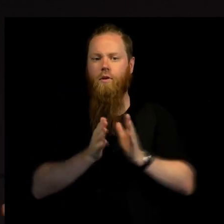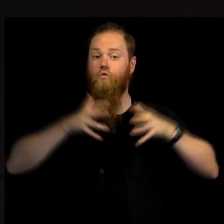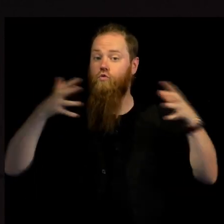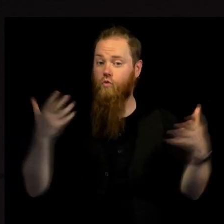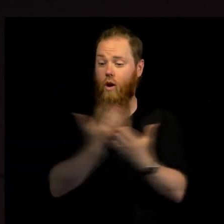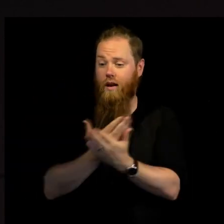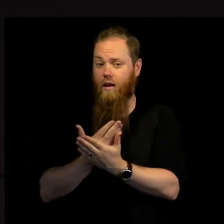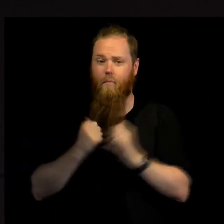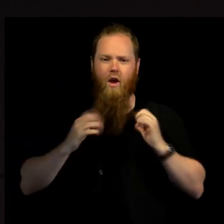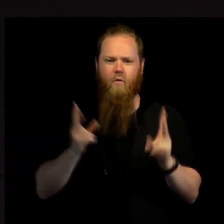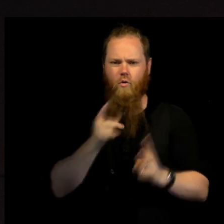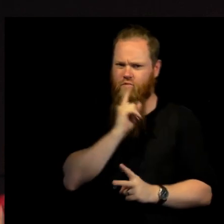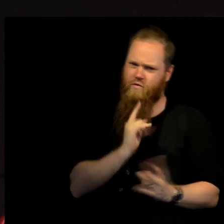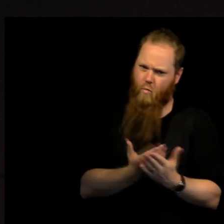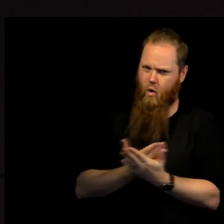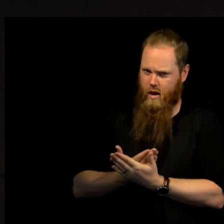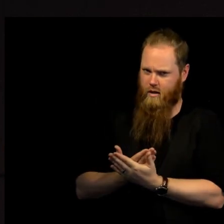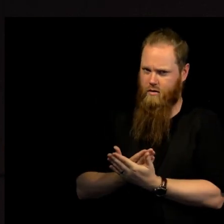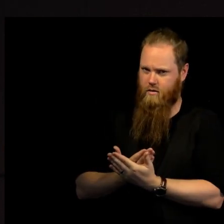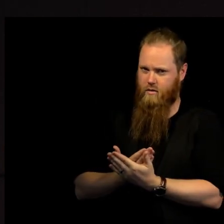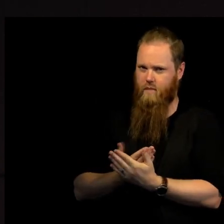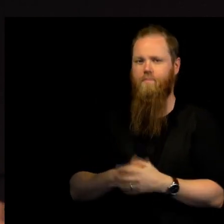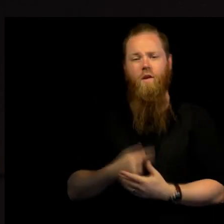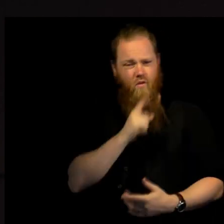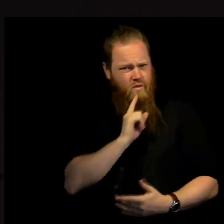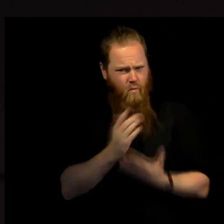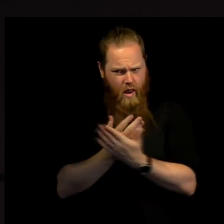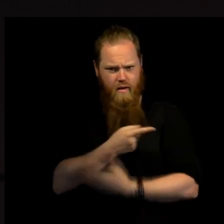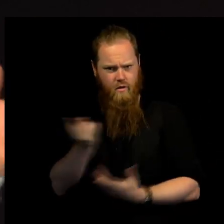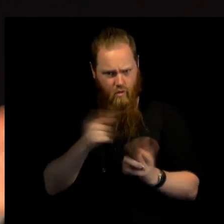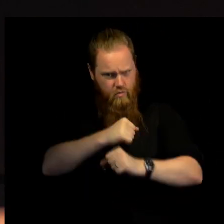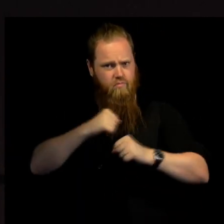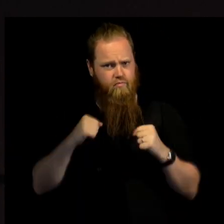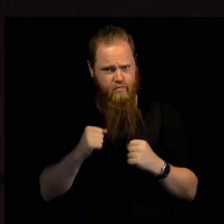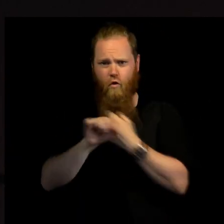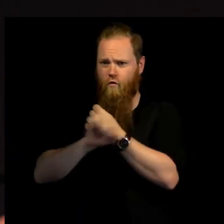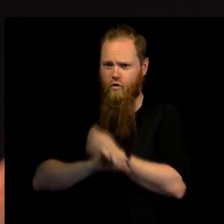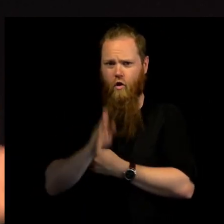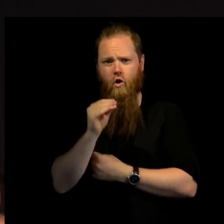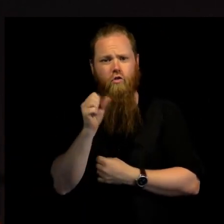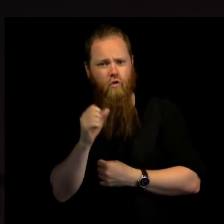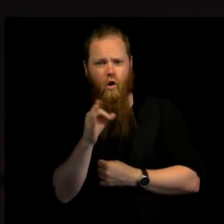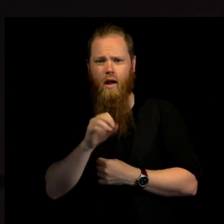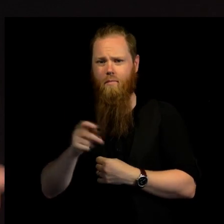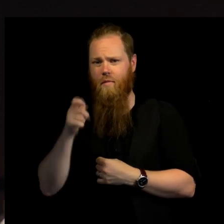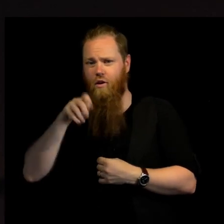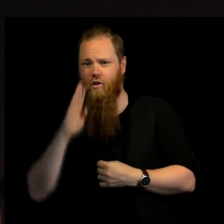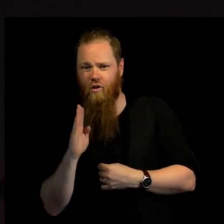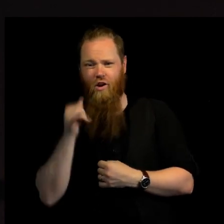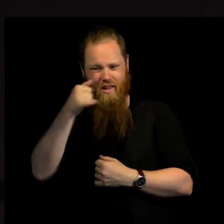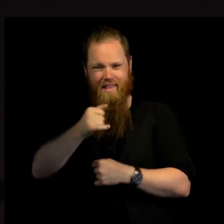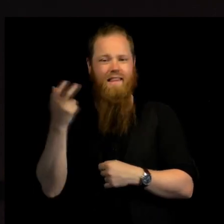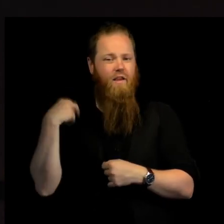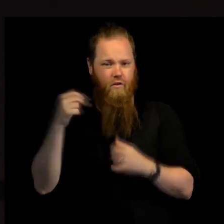of course, with the small countries. And the small countries were the ones who stood up and defended dog hammershell in the General Assembly against the big powers. So